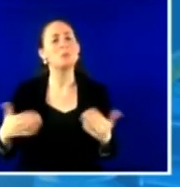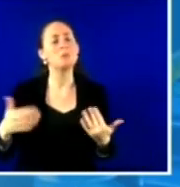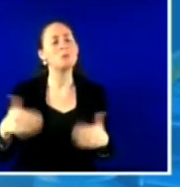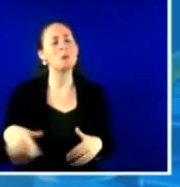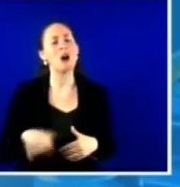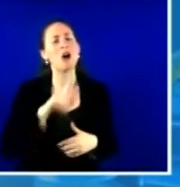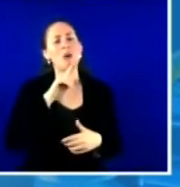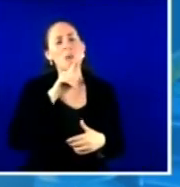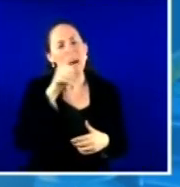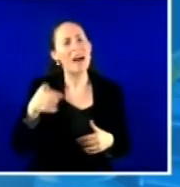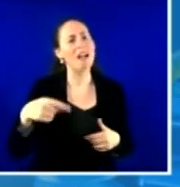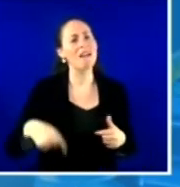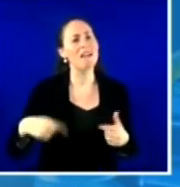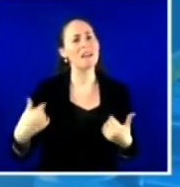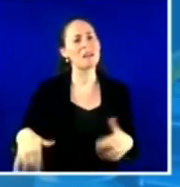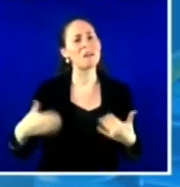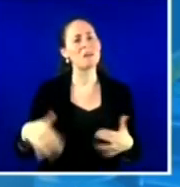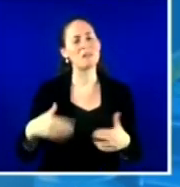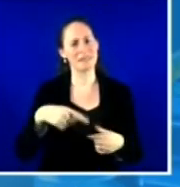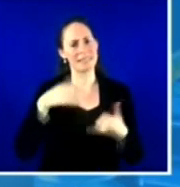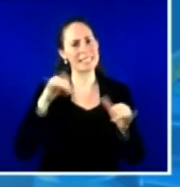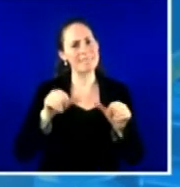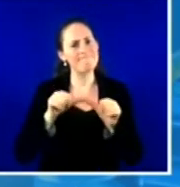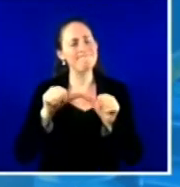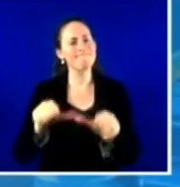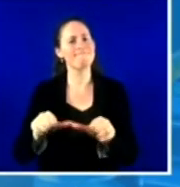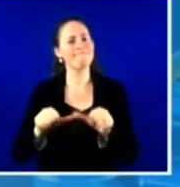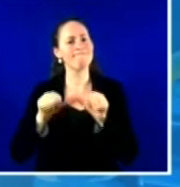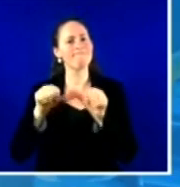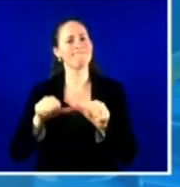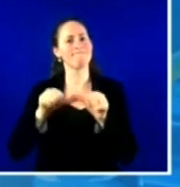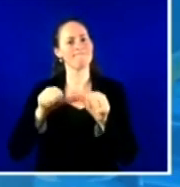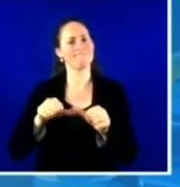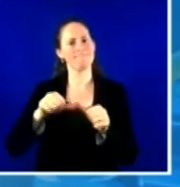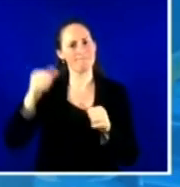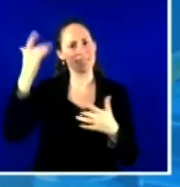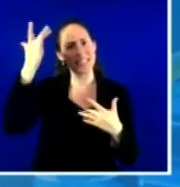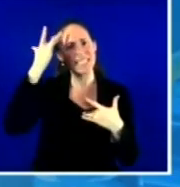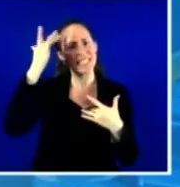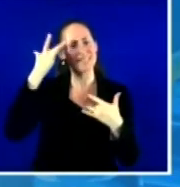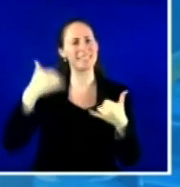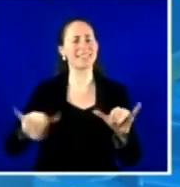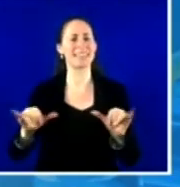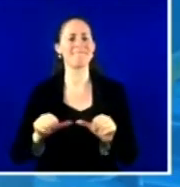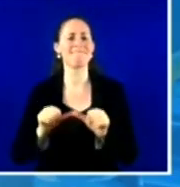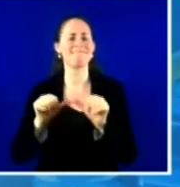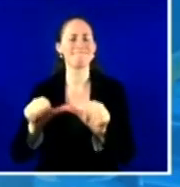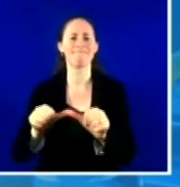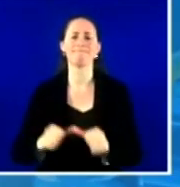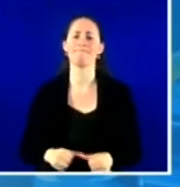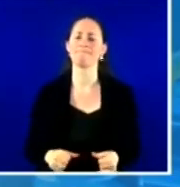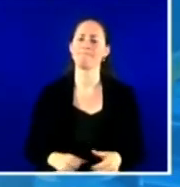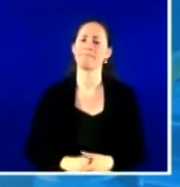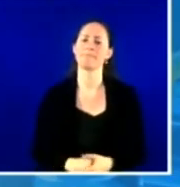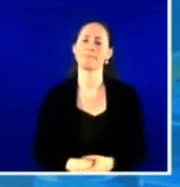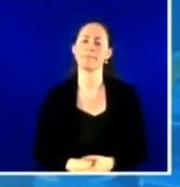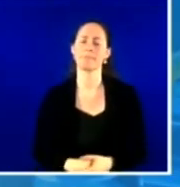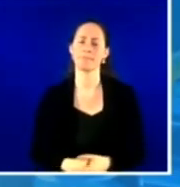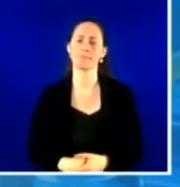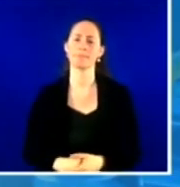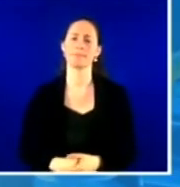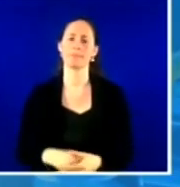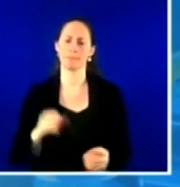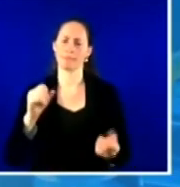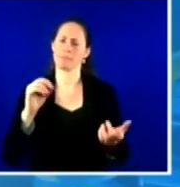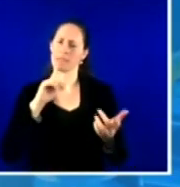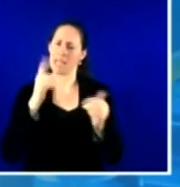prolonged symptoms. Um, and, and just one more reminder how important it is to, to really be protecting our young people and vaccinating them